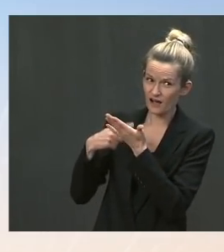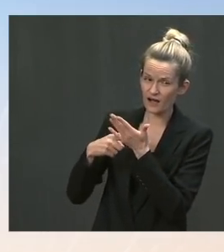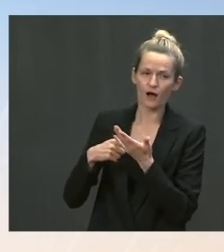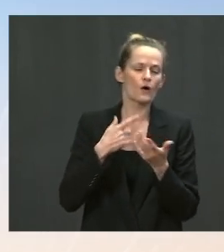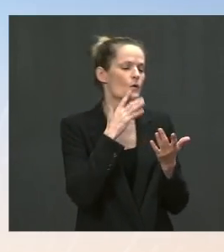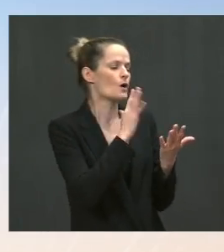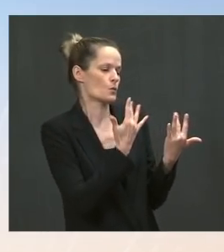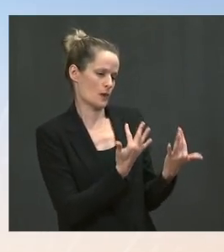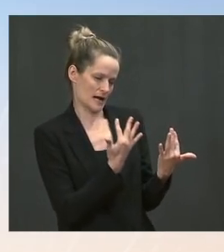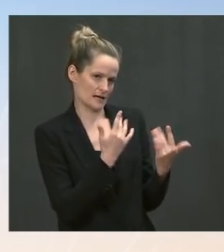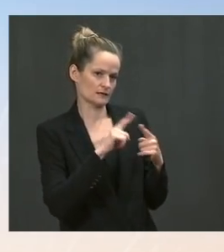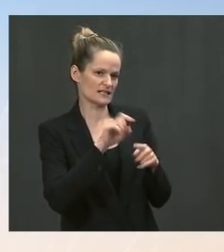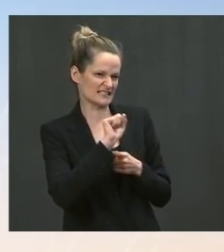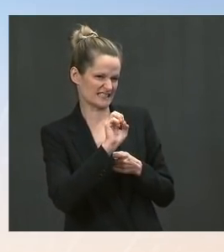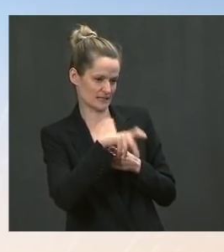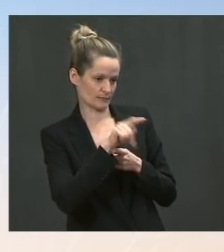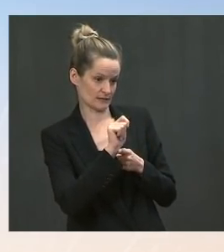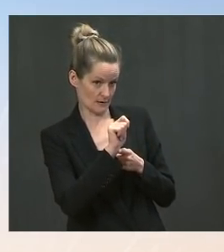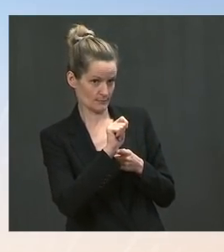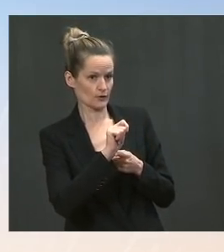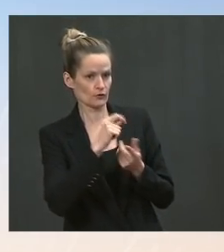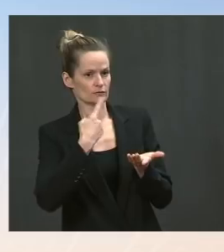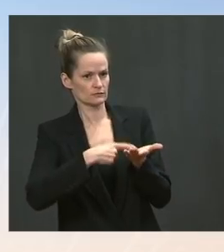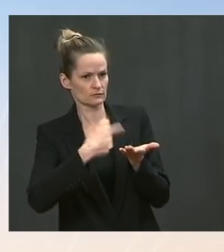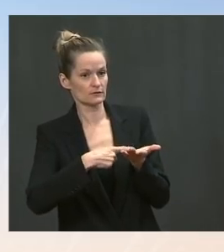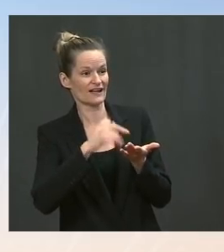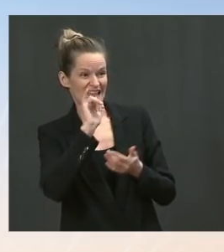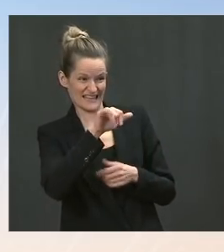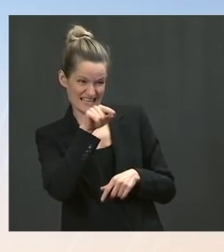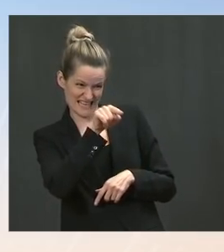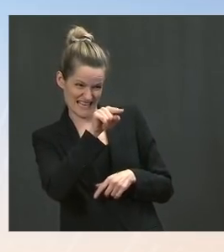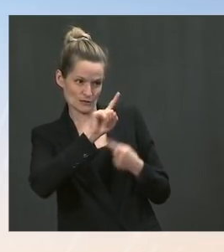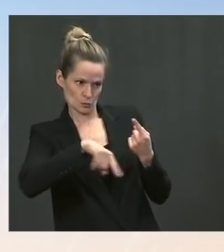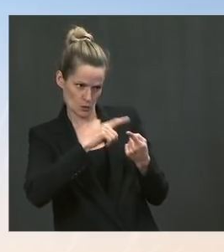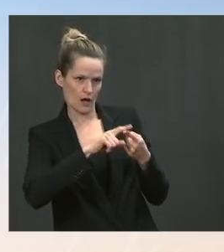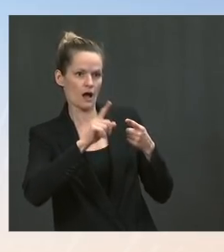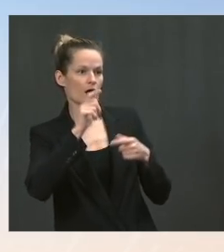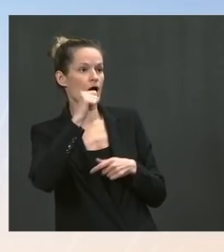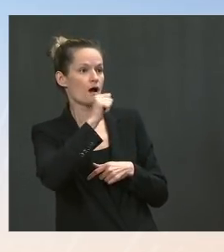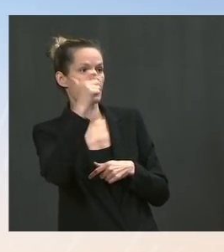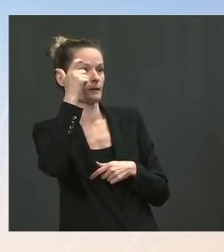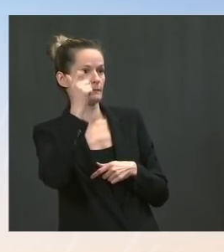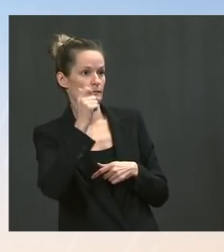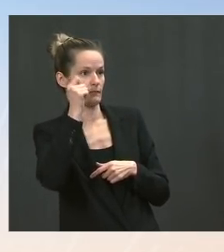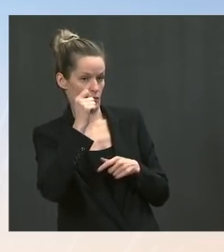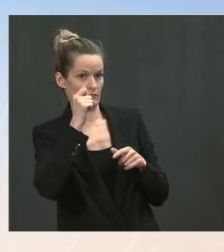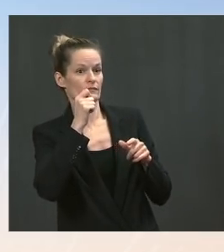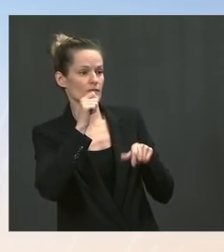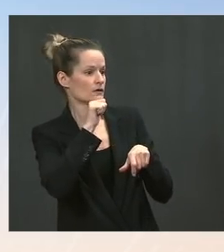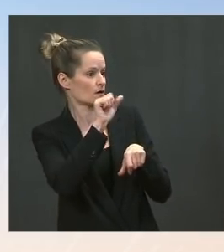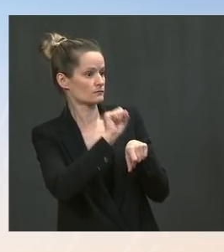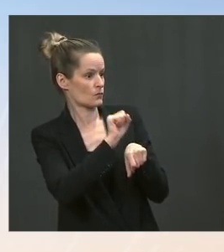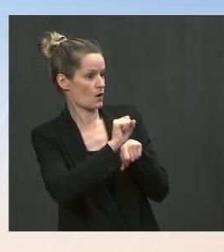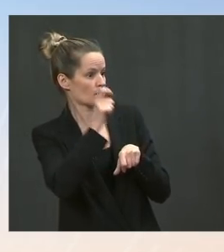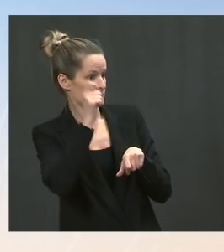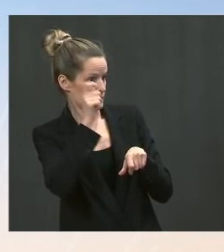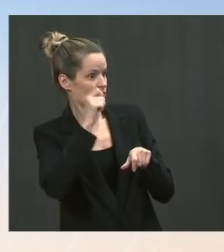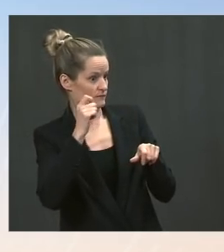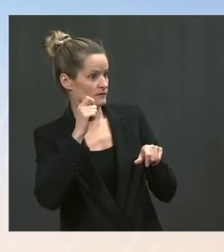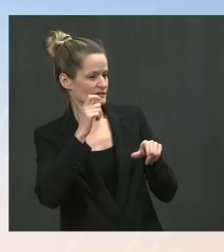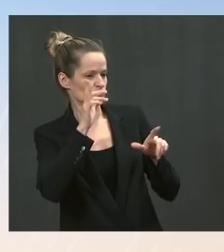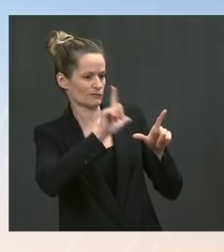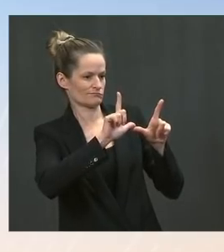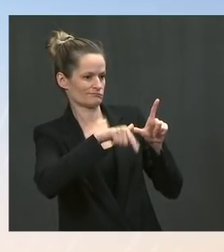has changed on that front, but a final decision has not been made. The on Afghanistan. The Taliban has made big gains this week. They're